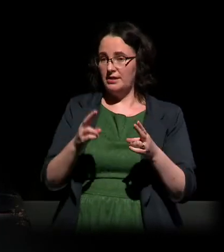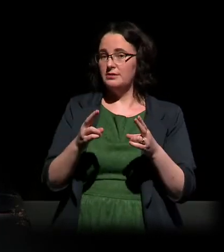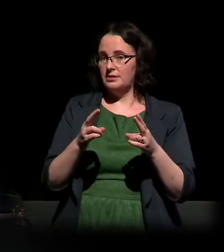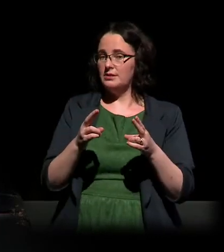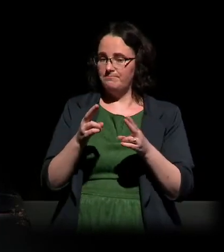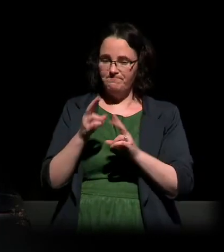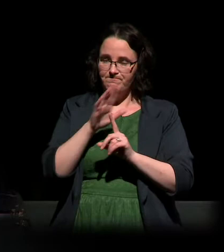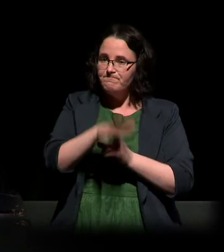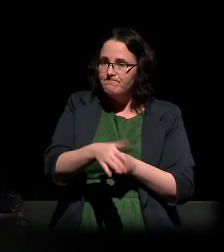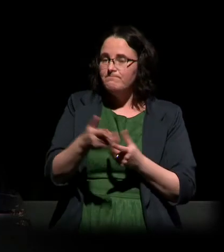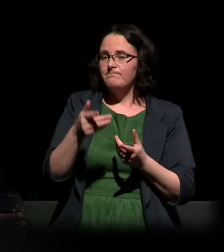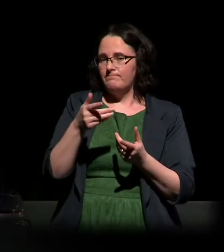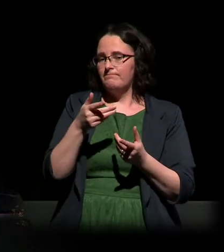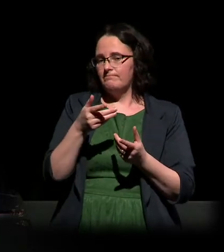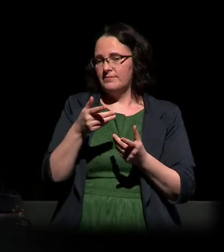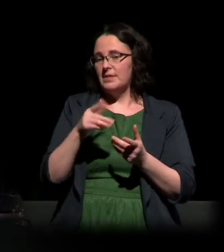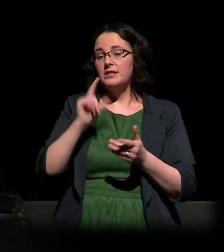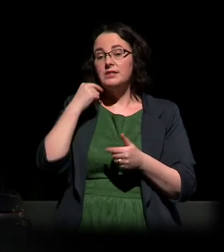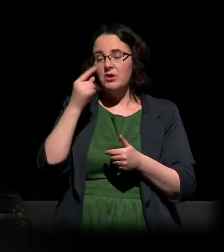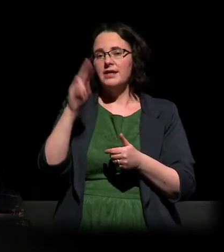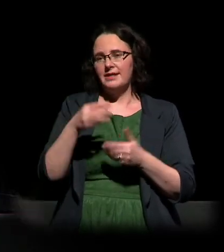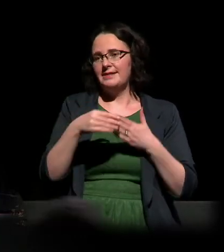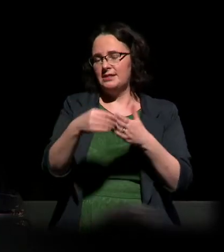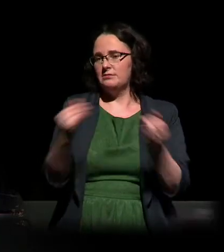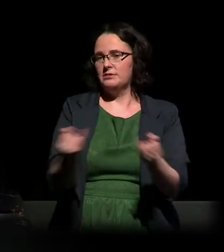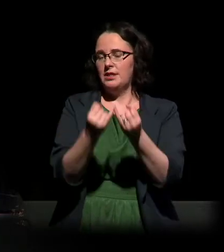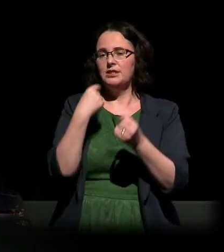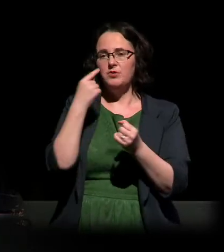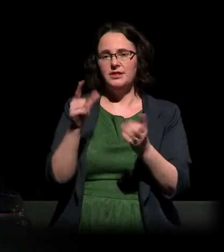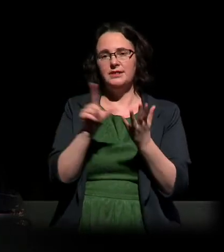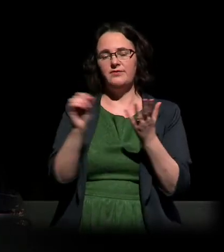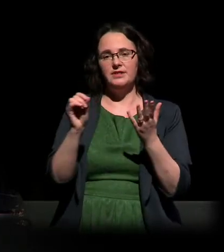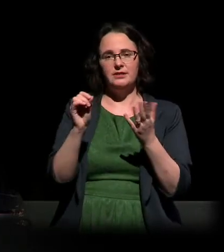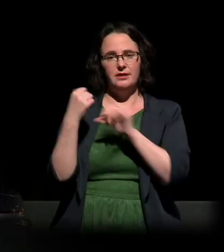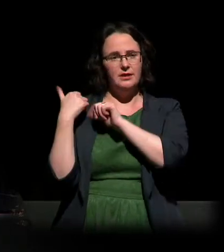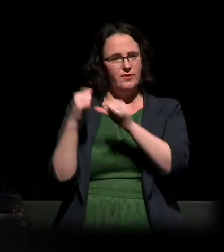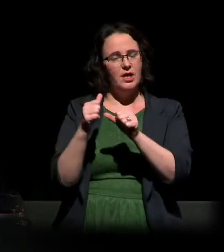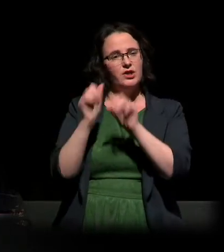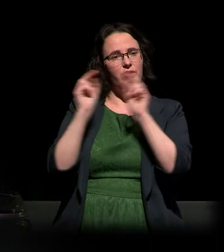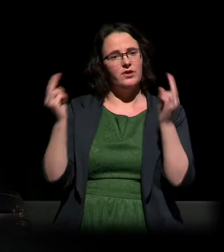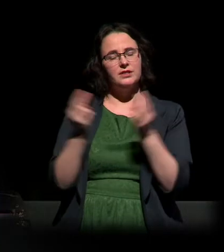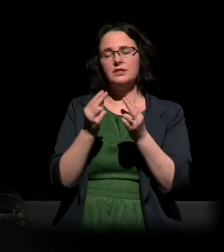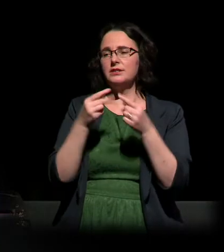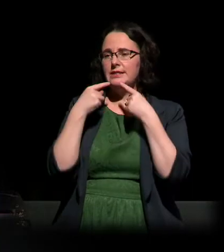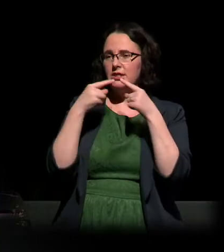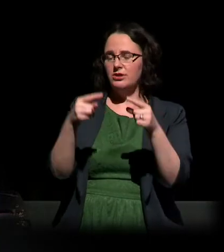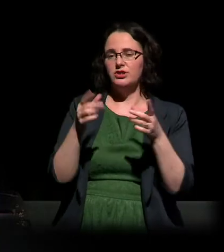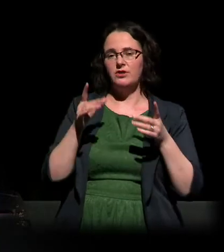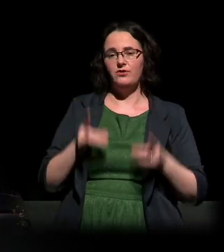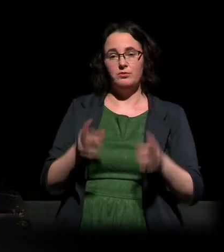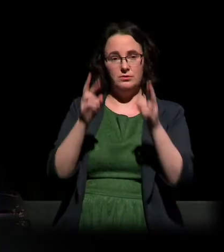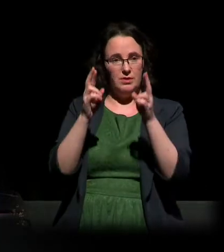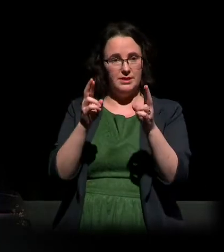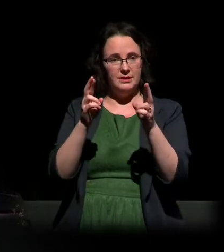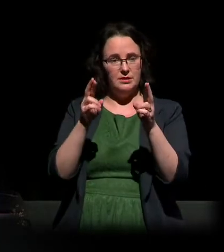this year, as you know, marks the 70th anniversary of the Universal Declaration of Human Rights. This milestone document